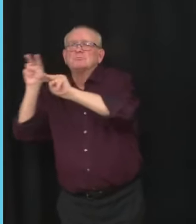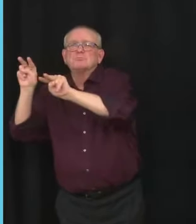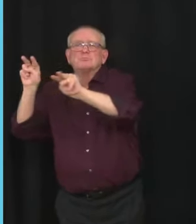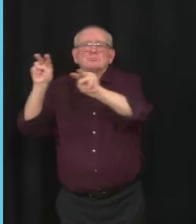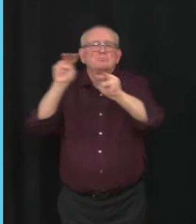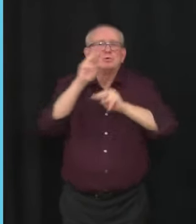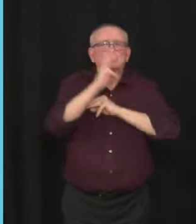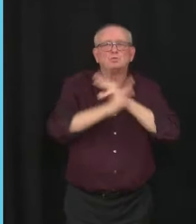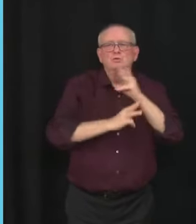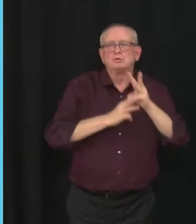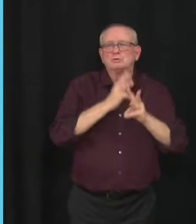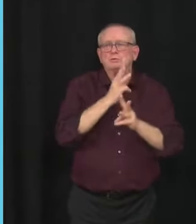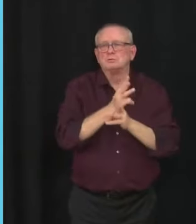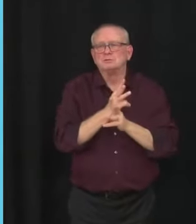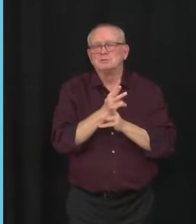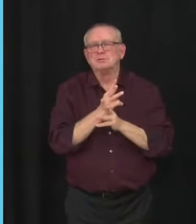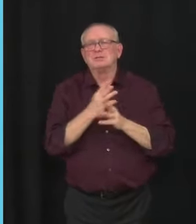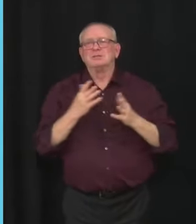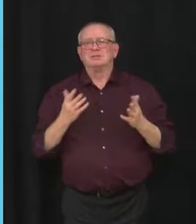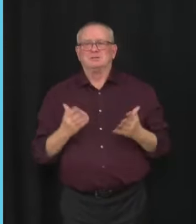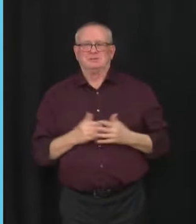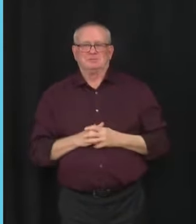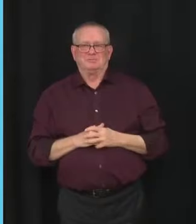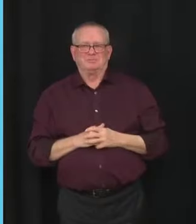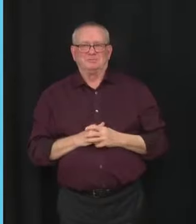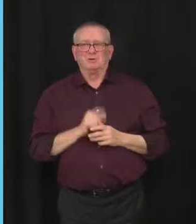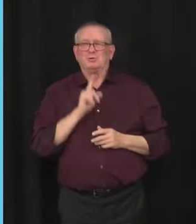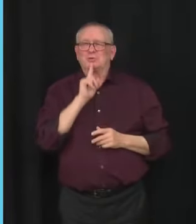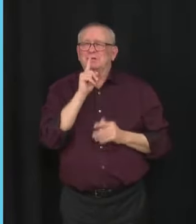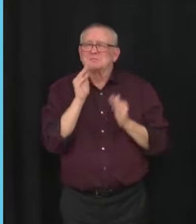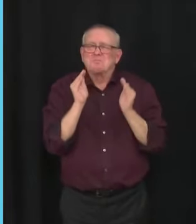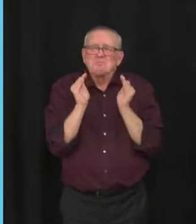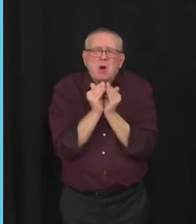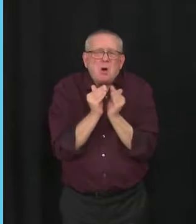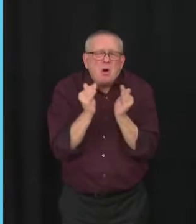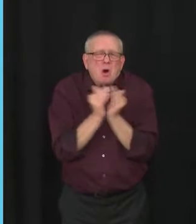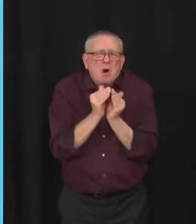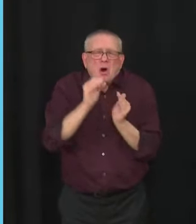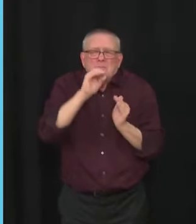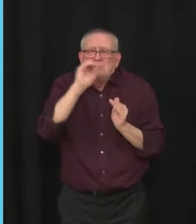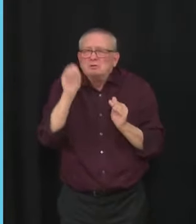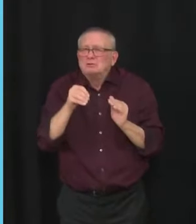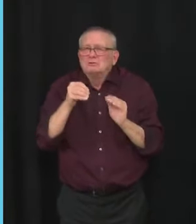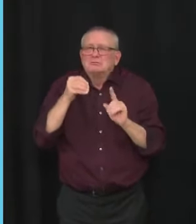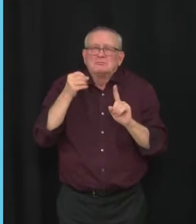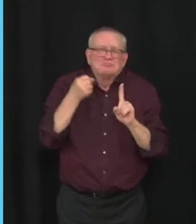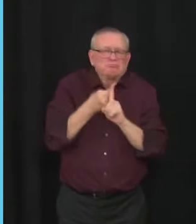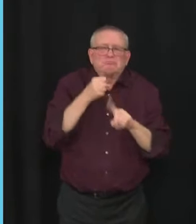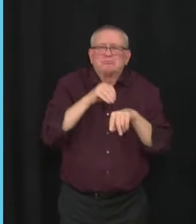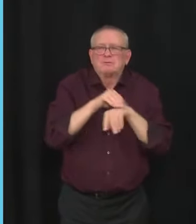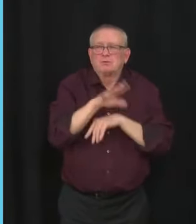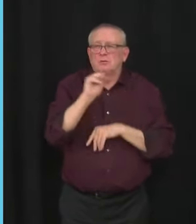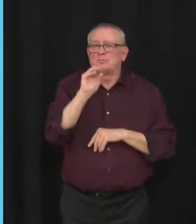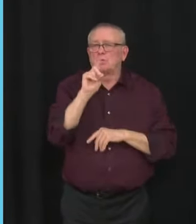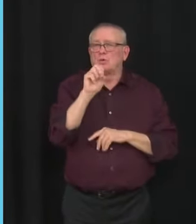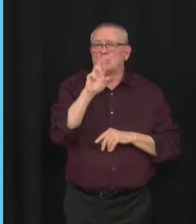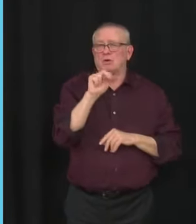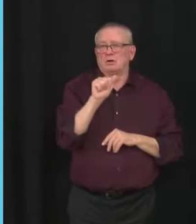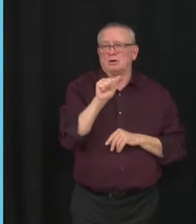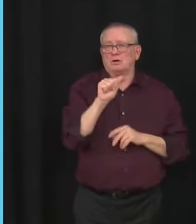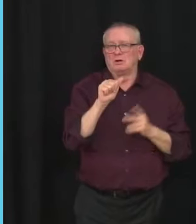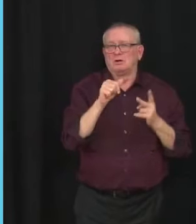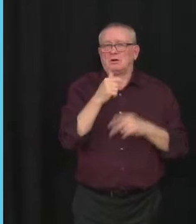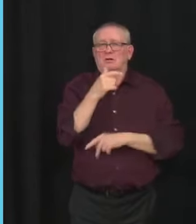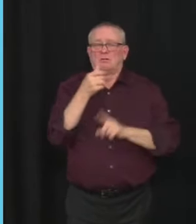still low, the risk of myocarditis following Moderna vaccine is higher than following Pfizer vaccine in those who are